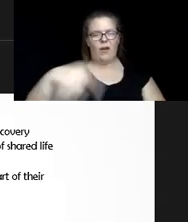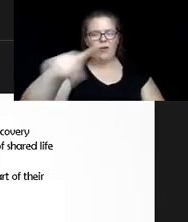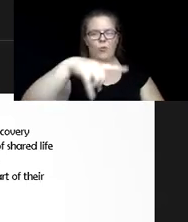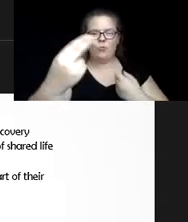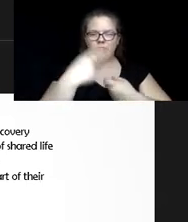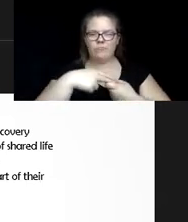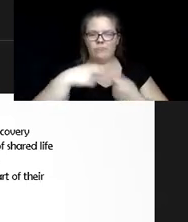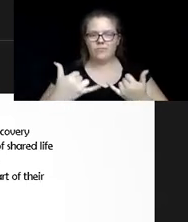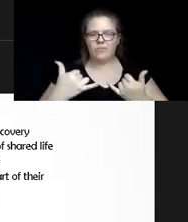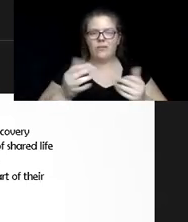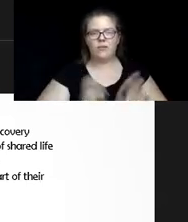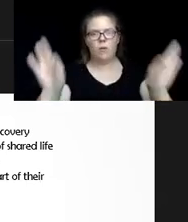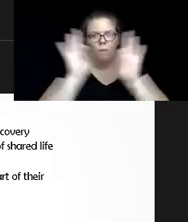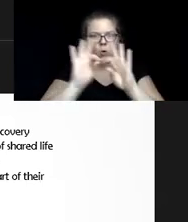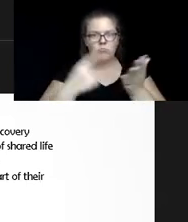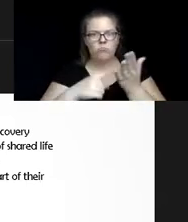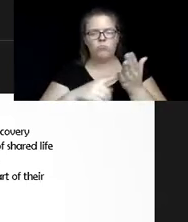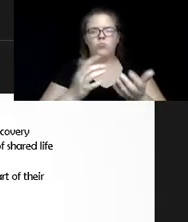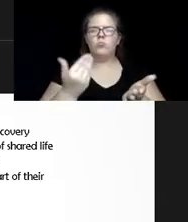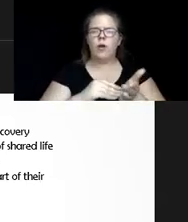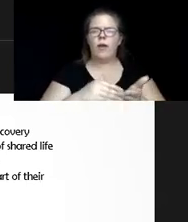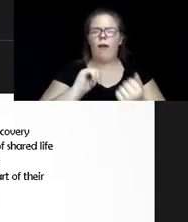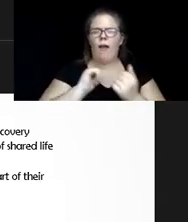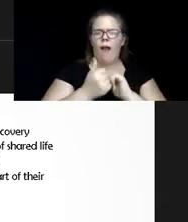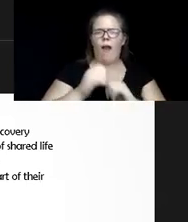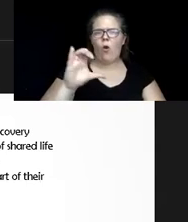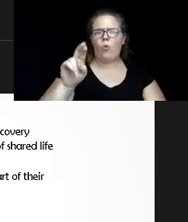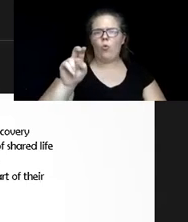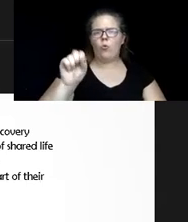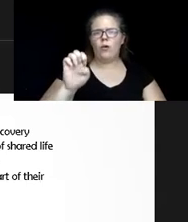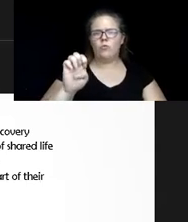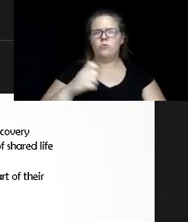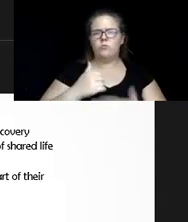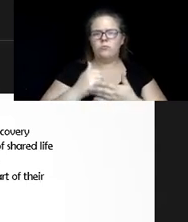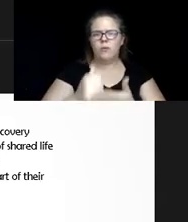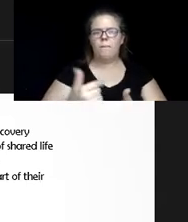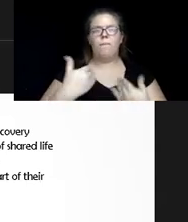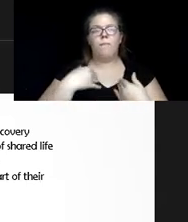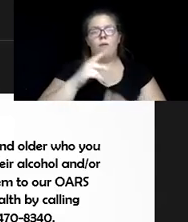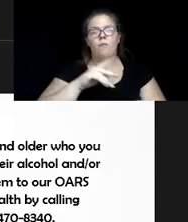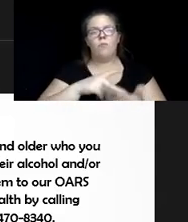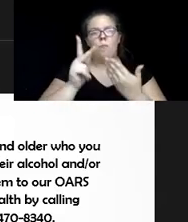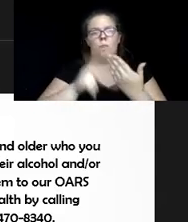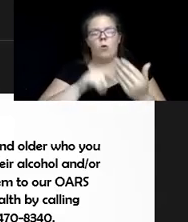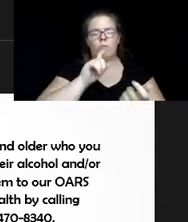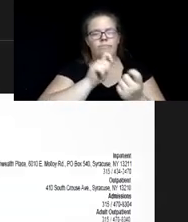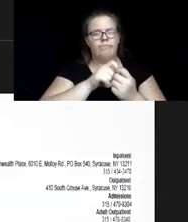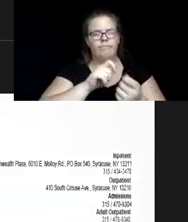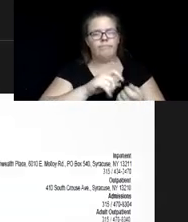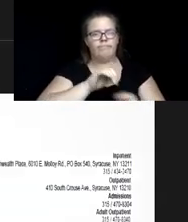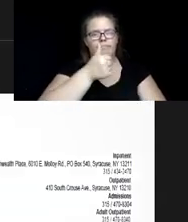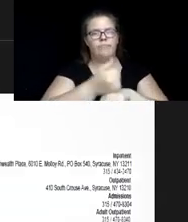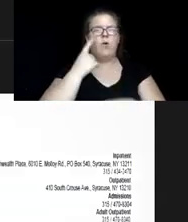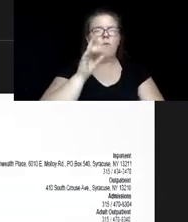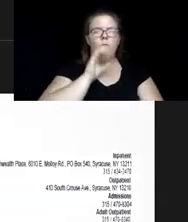topic. So again, how can Crouse help? You know, we have a program specifically designed for the older adult. And if